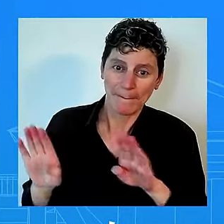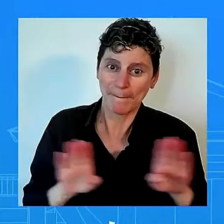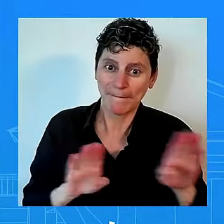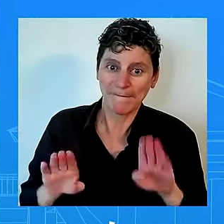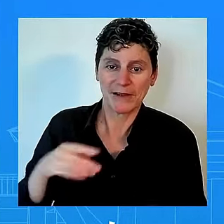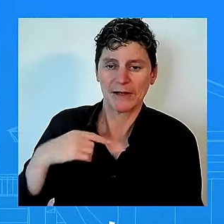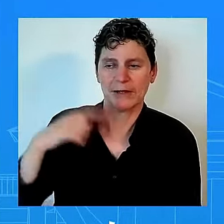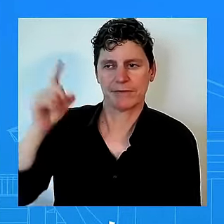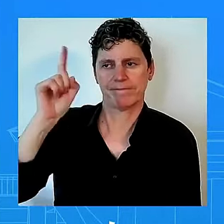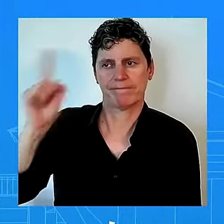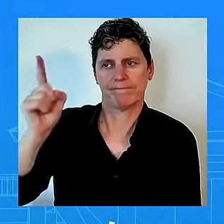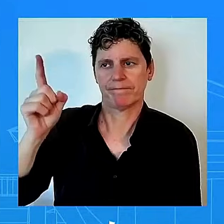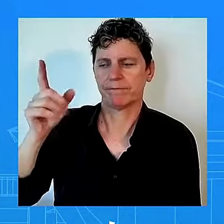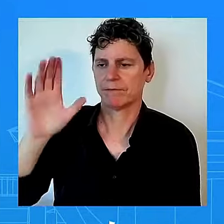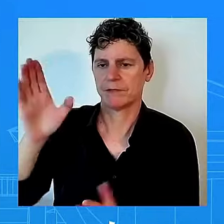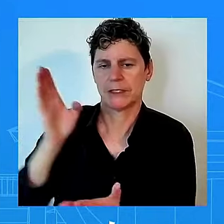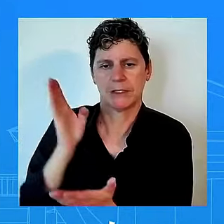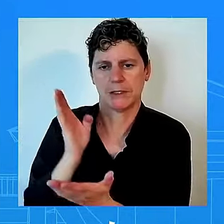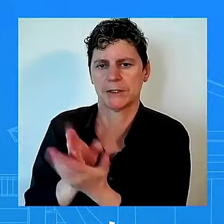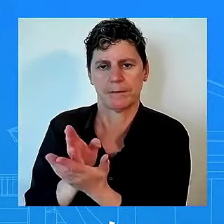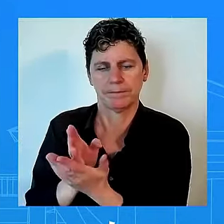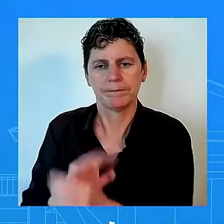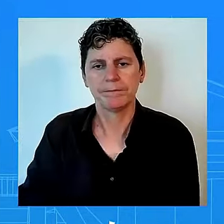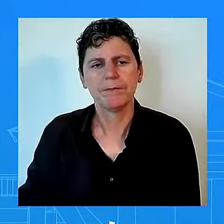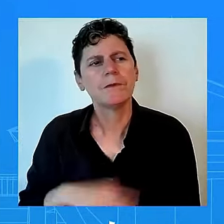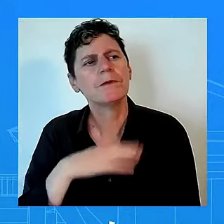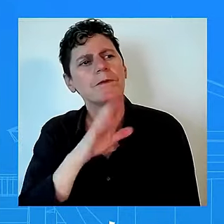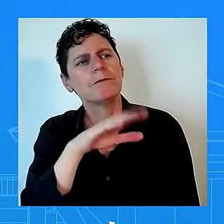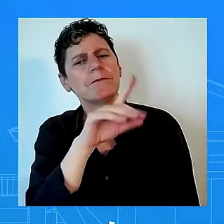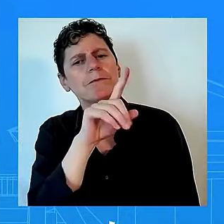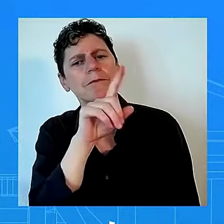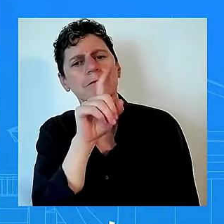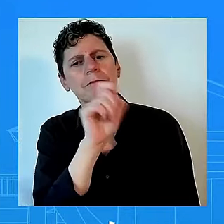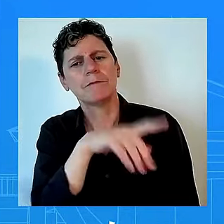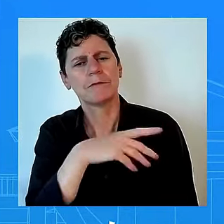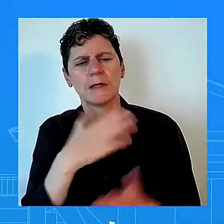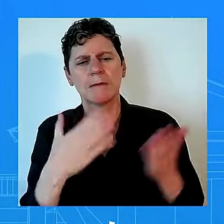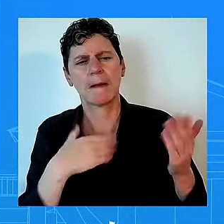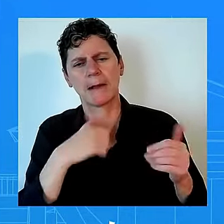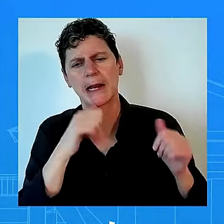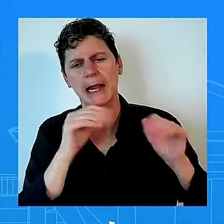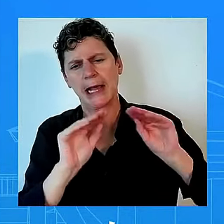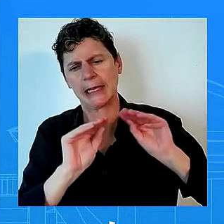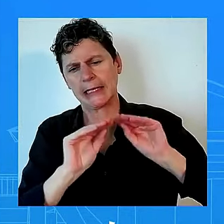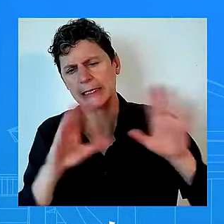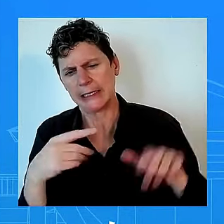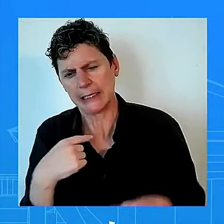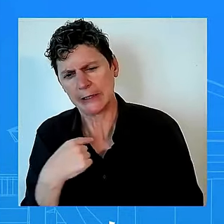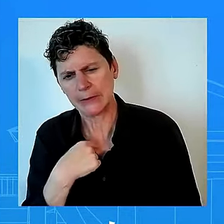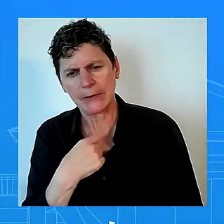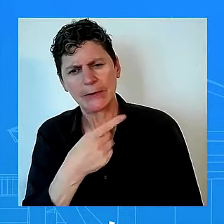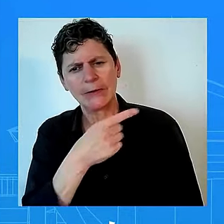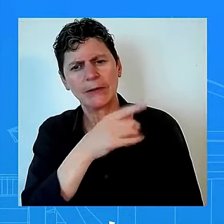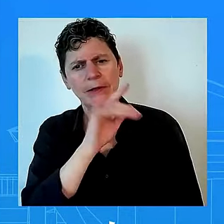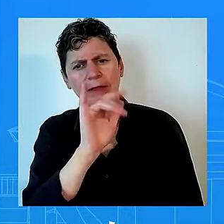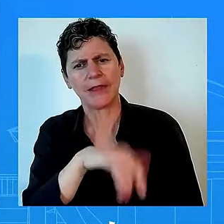a sales tax on all the goods that people buy every day look what we're trying to do is making sure that we're protecting american